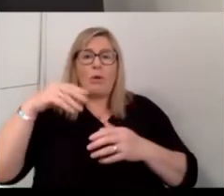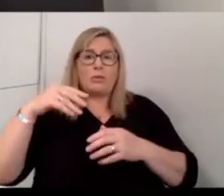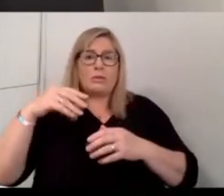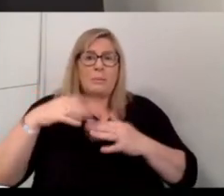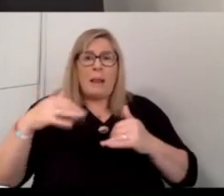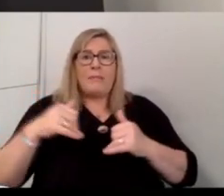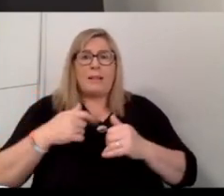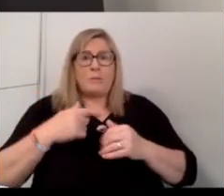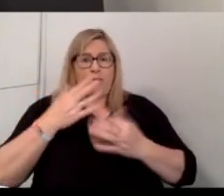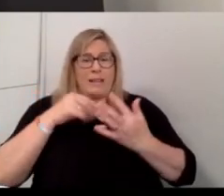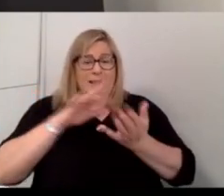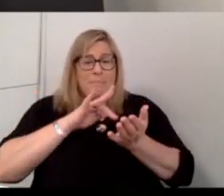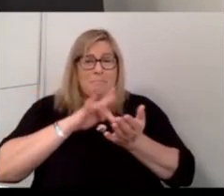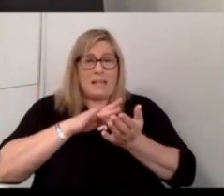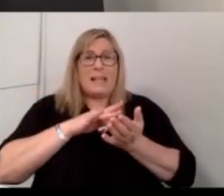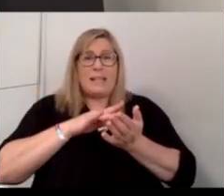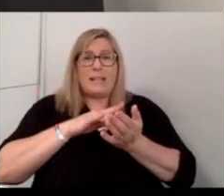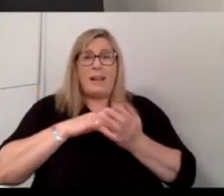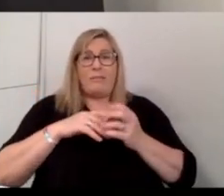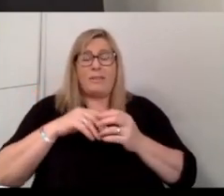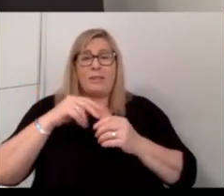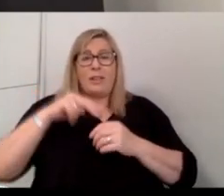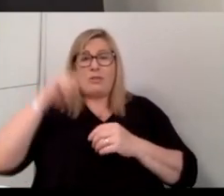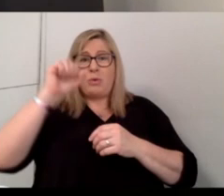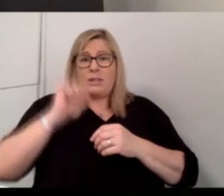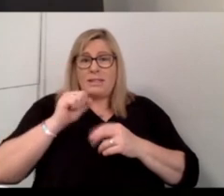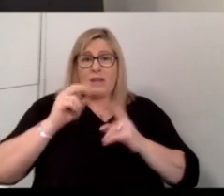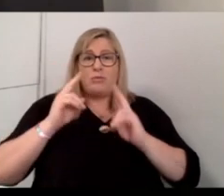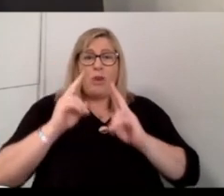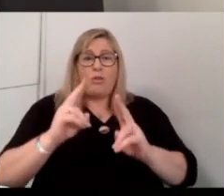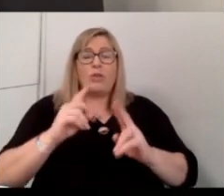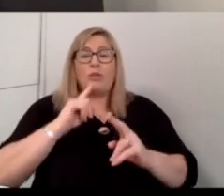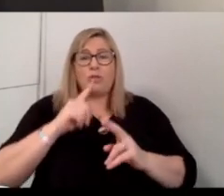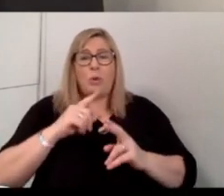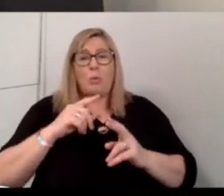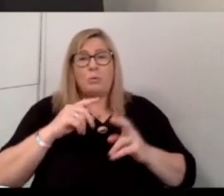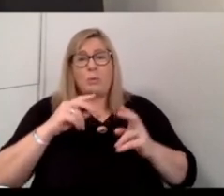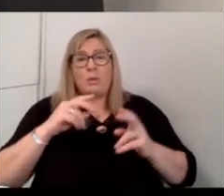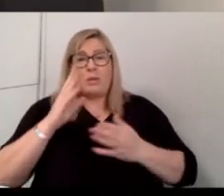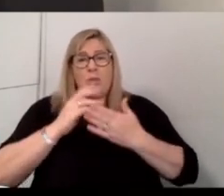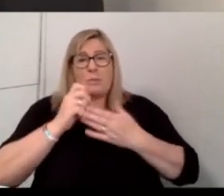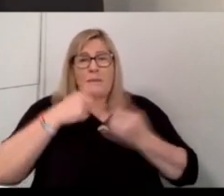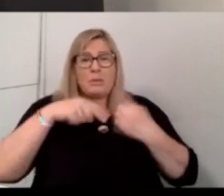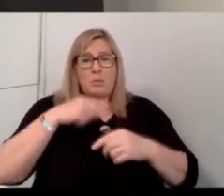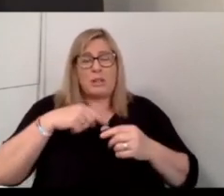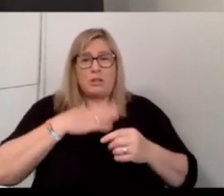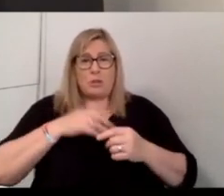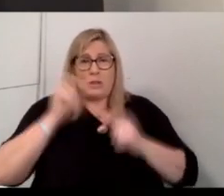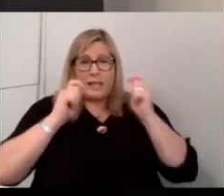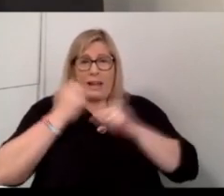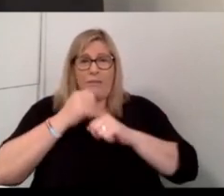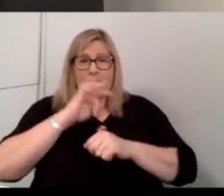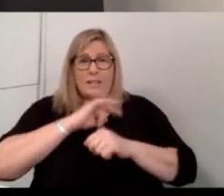corridor. So we shouldn't be using that for advantage. And sometimes we just seem to think of ourselves too parochial. And just, we're just